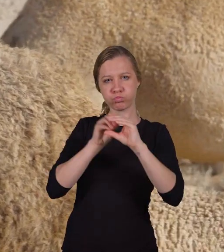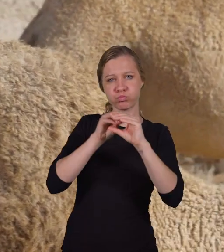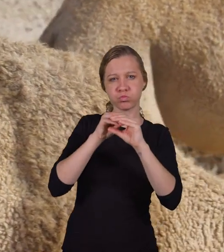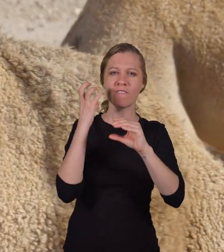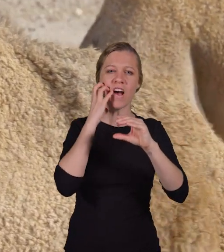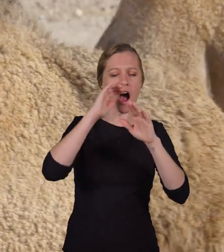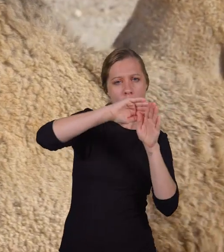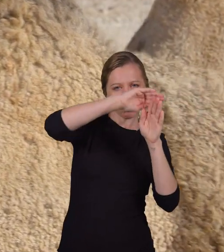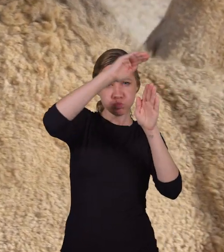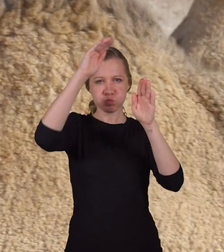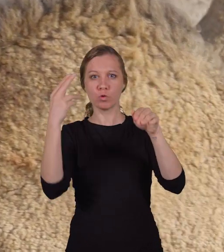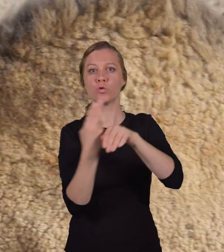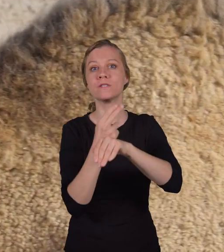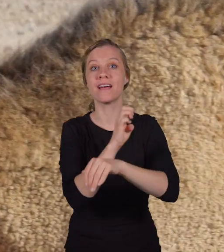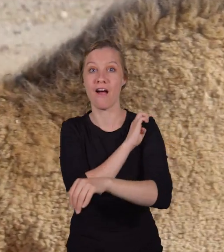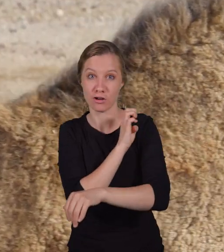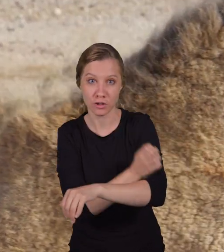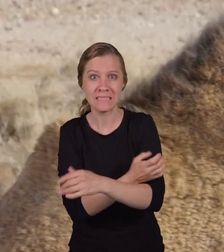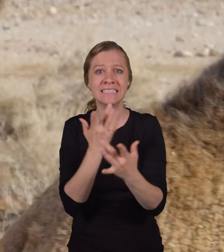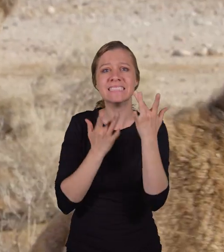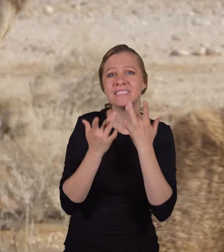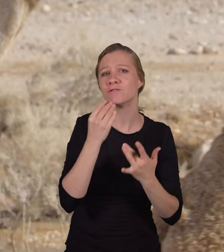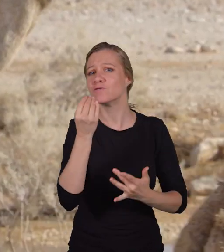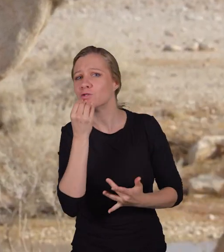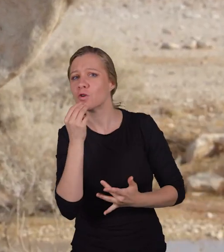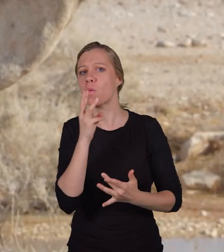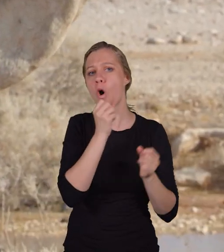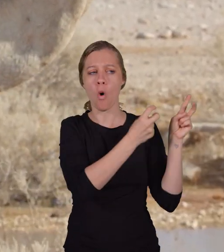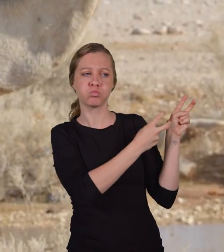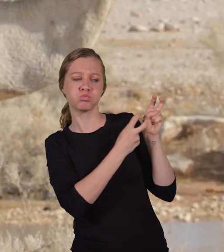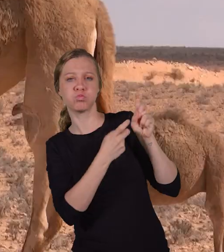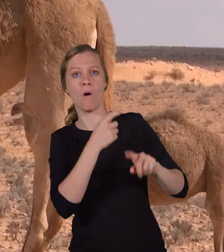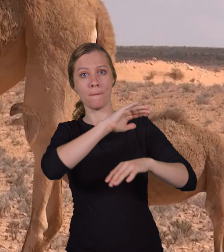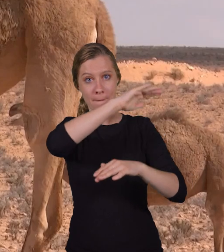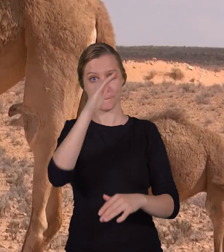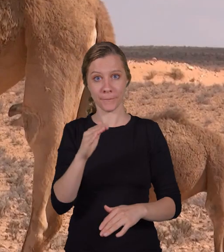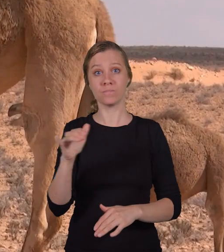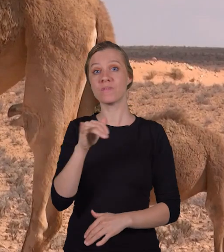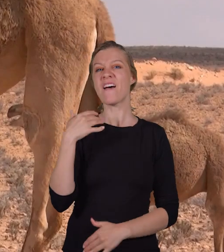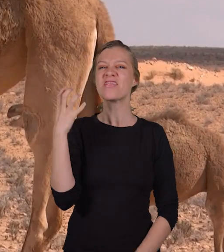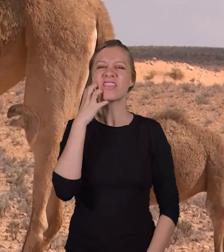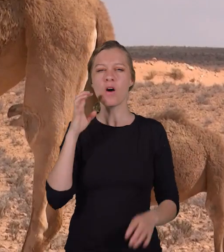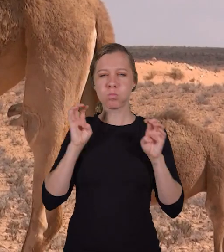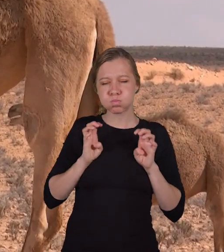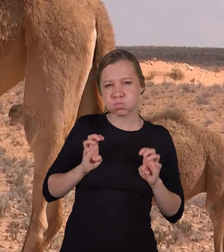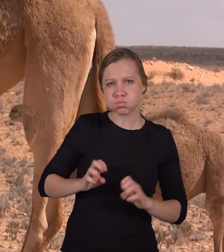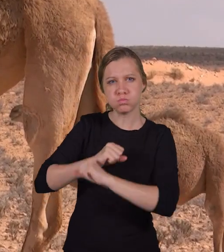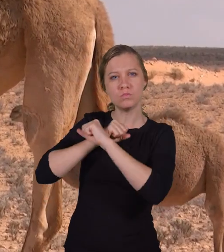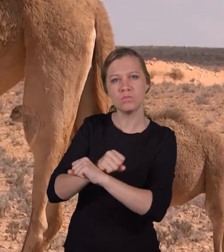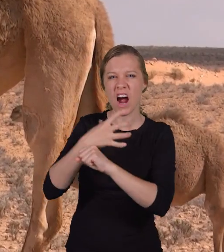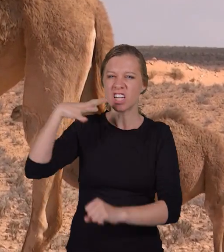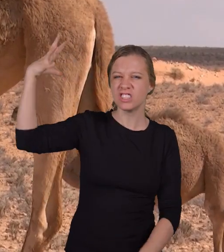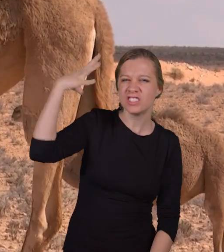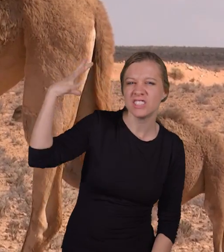fat in humps, which they use as a source of energy when food and water are scarce. They also have thick fur to protect